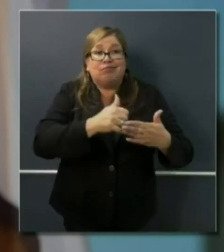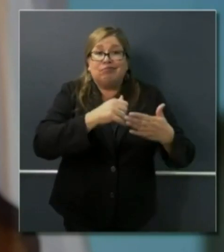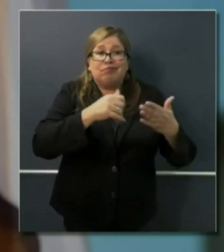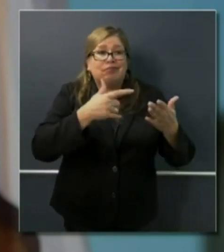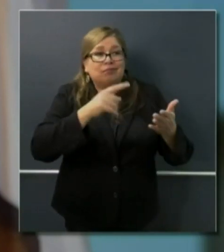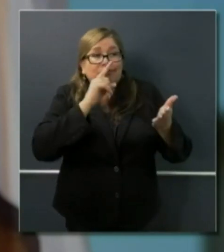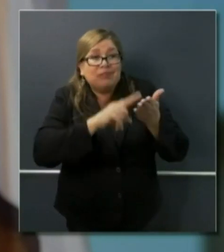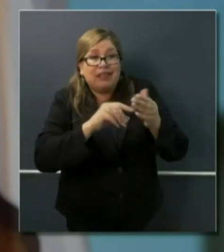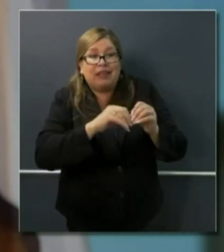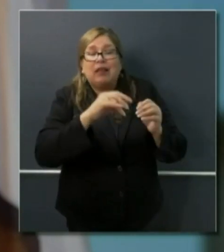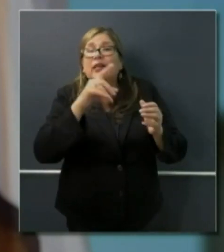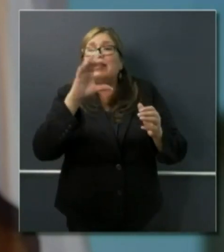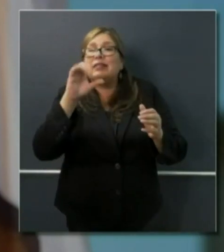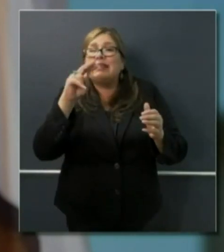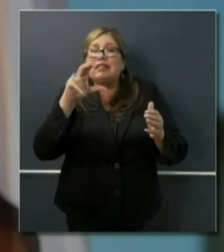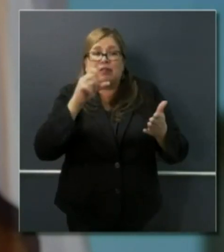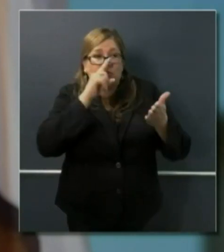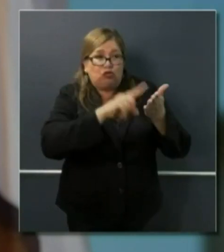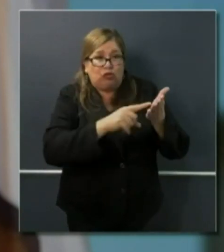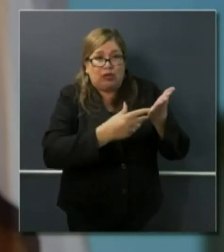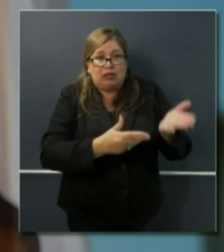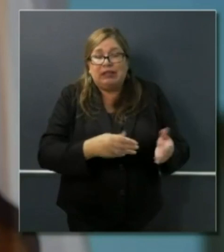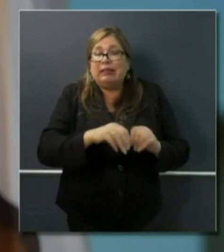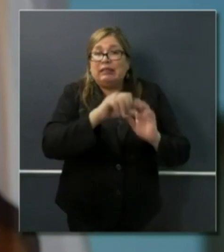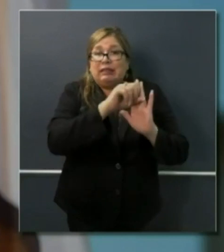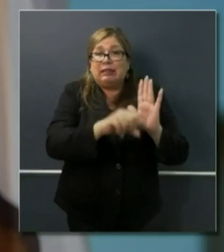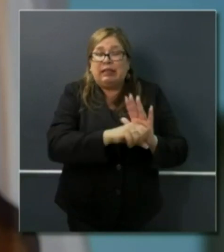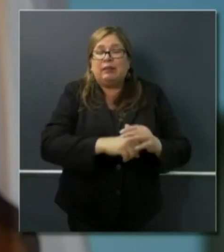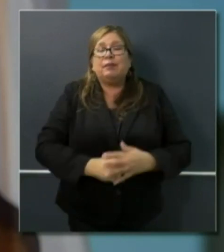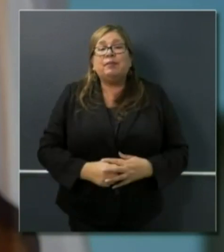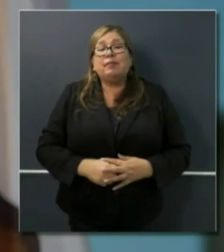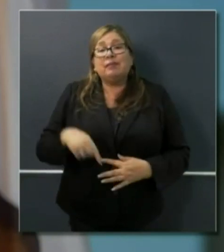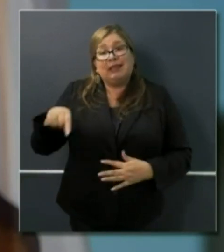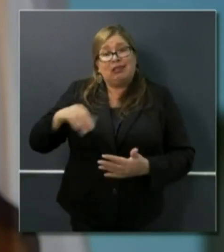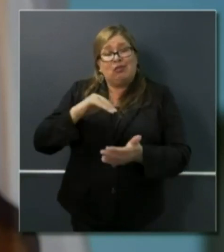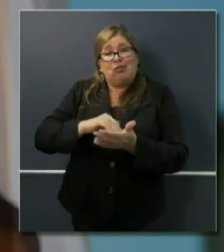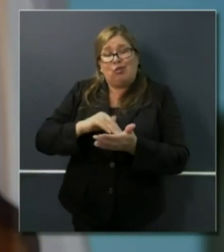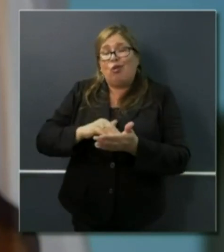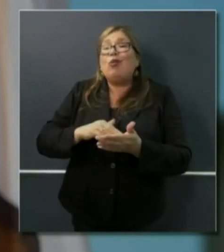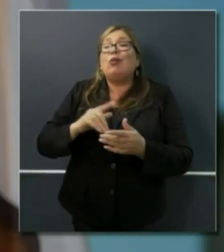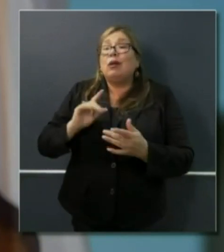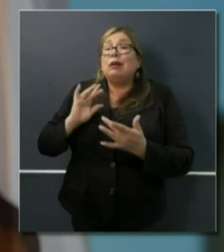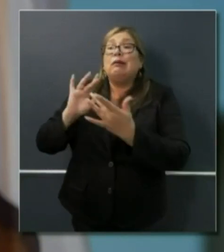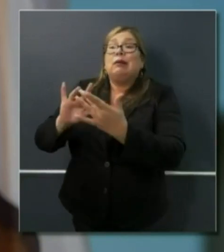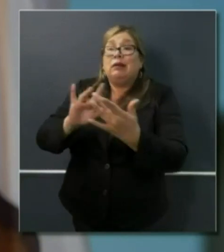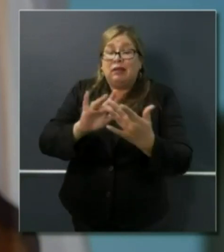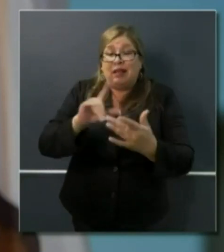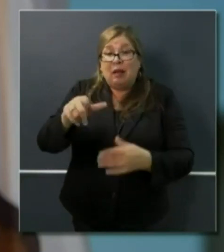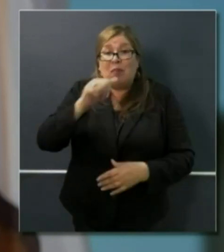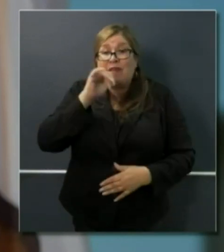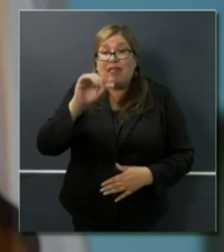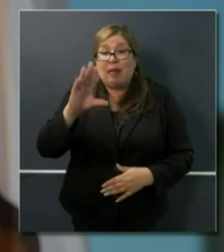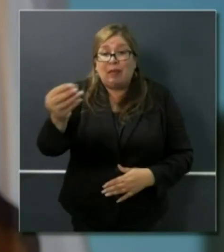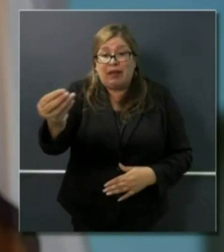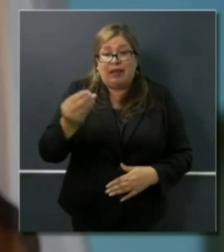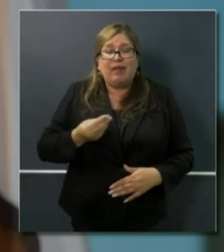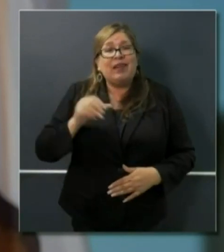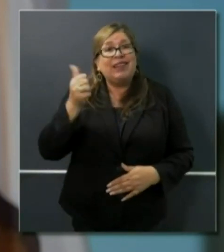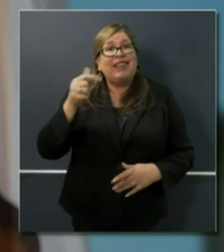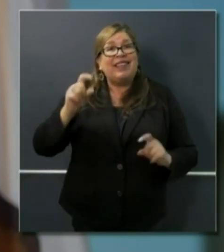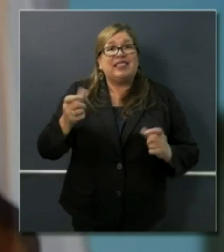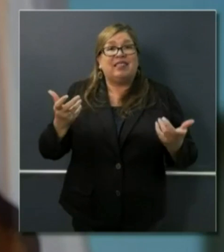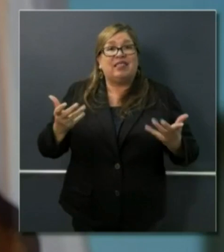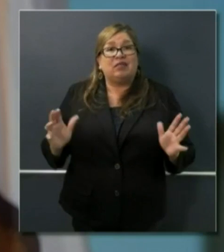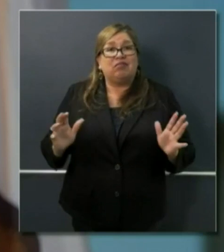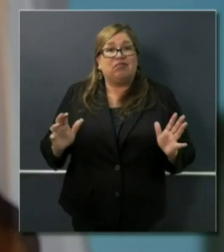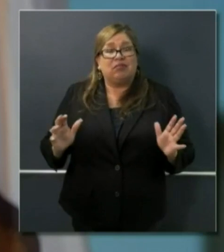He reached out to a private lab that could only commit to get him 10 tests. And they promised him they'll do the best they